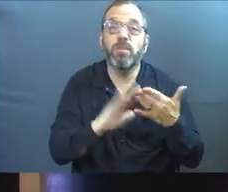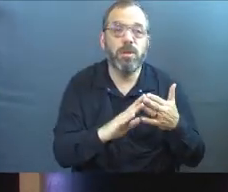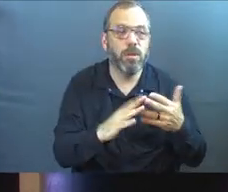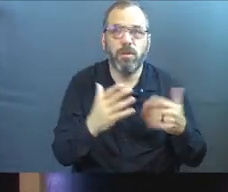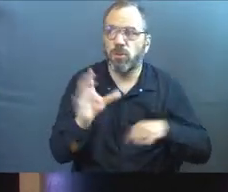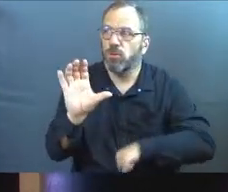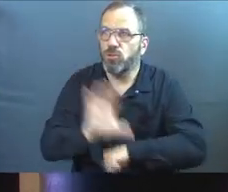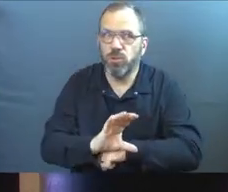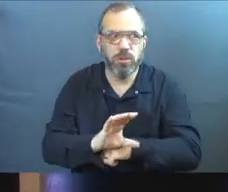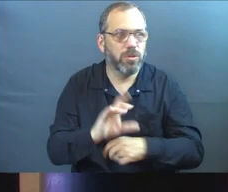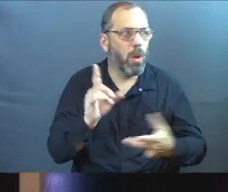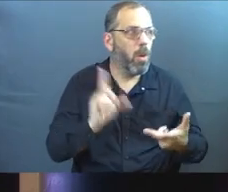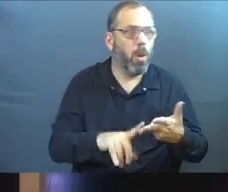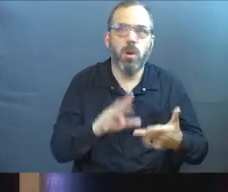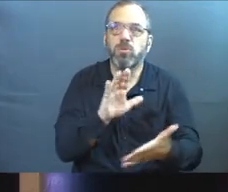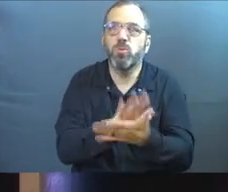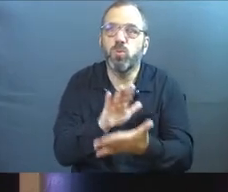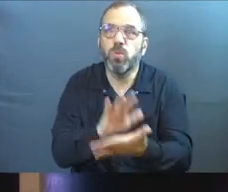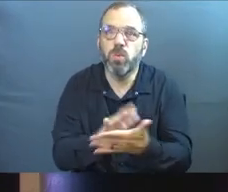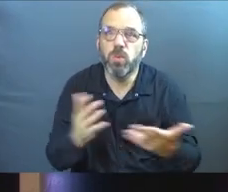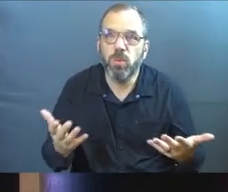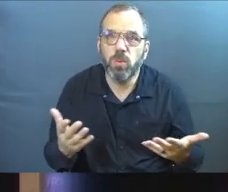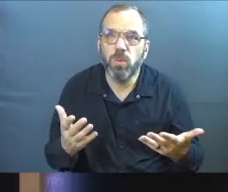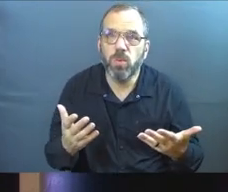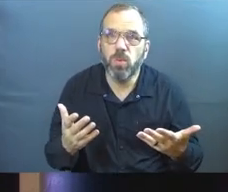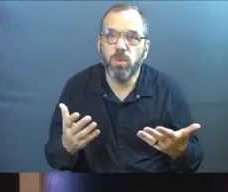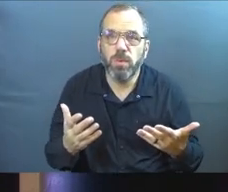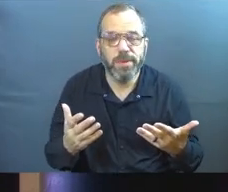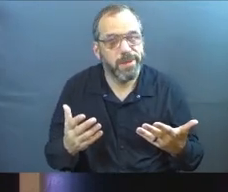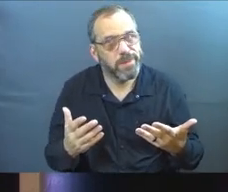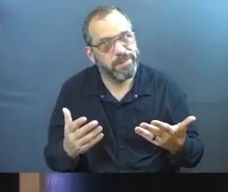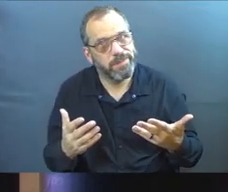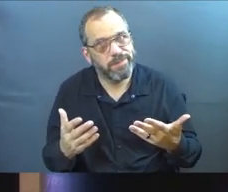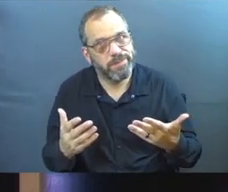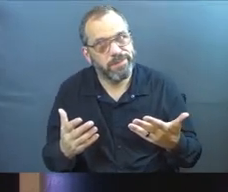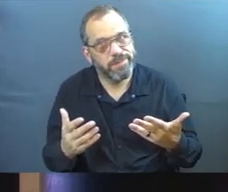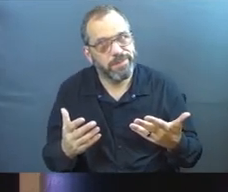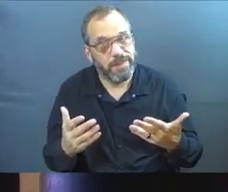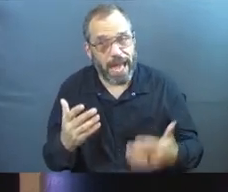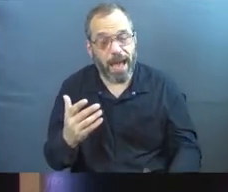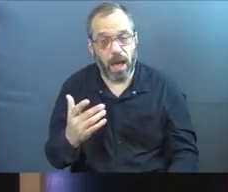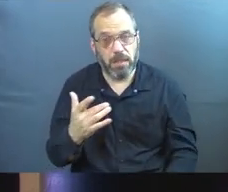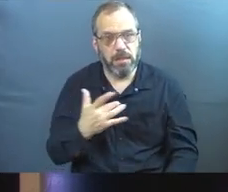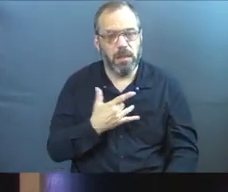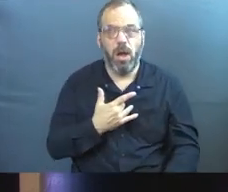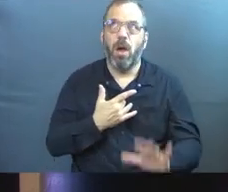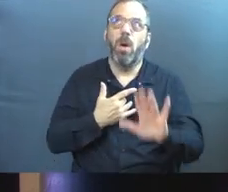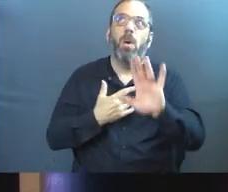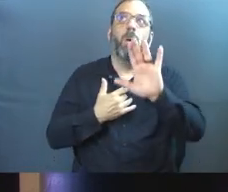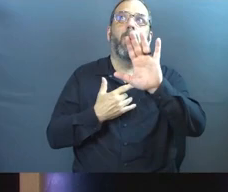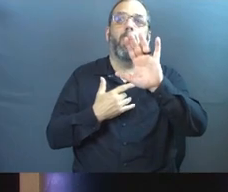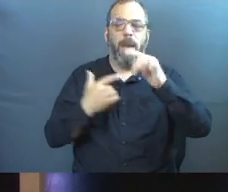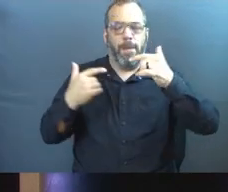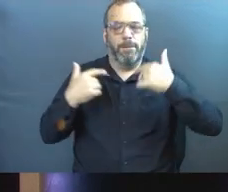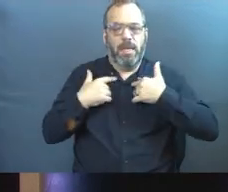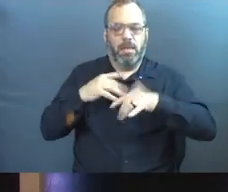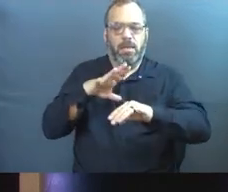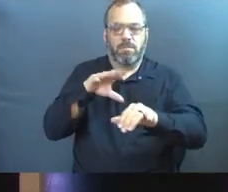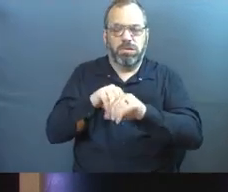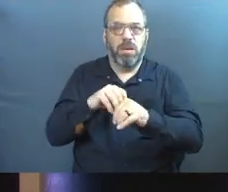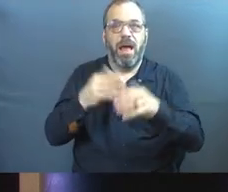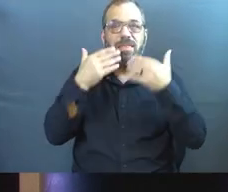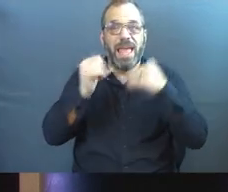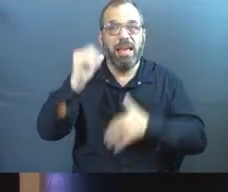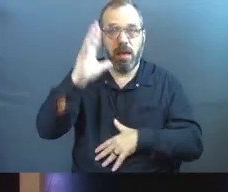some people in your church, some people in your school. And there's this impulse that should come out of us that says, God, I am tangled. Praise